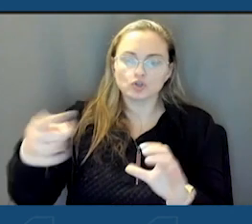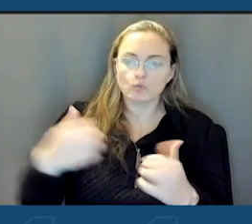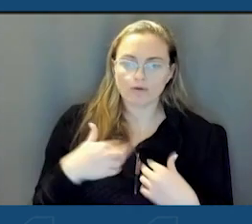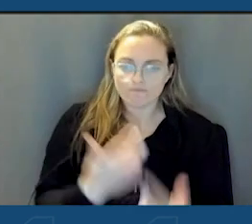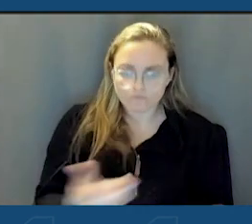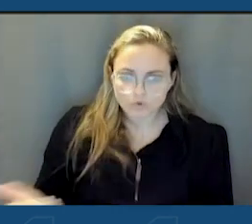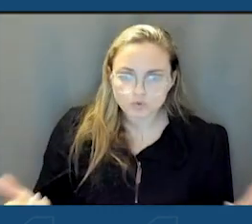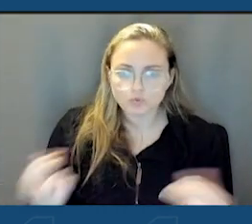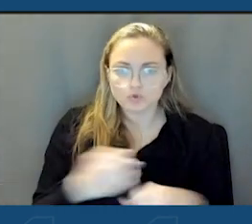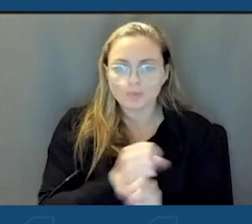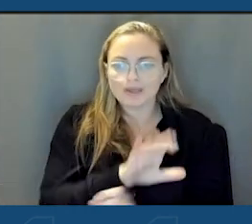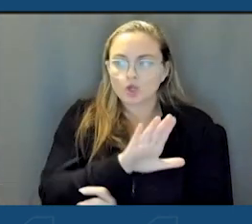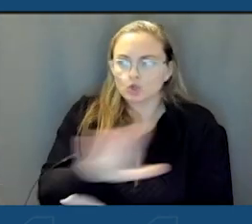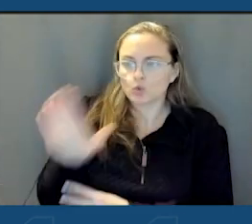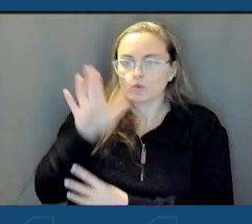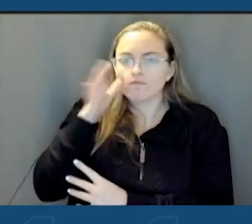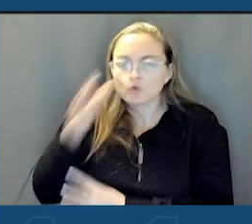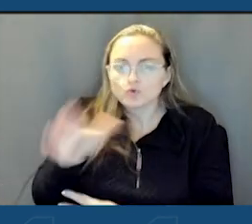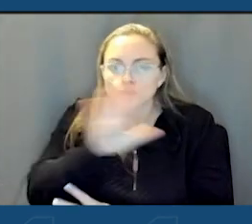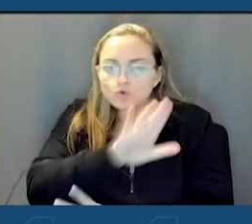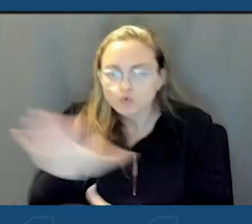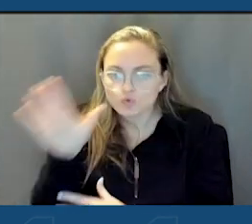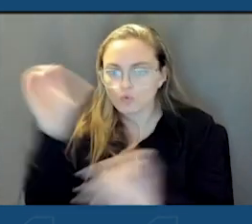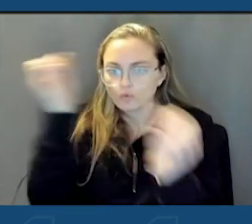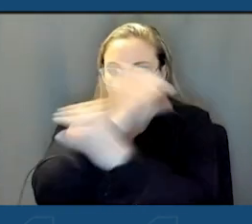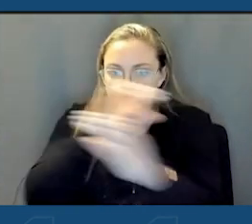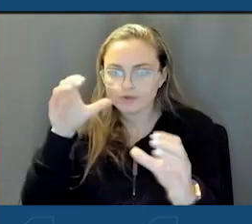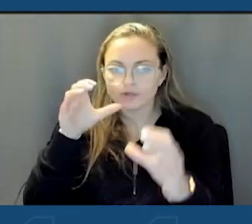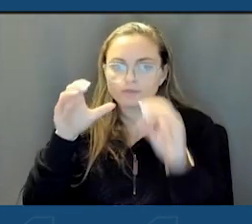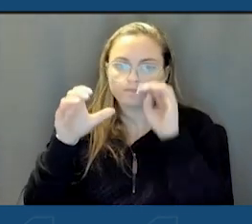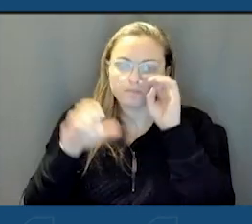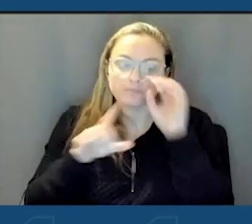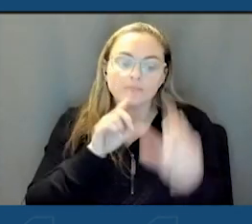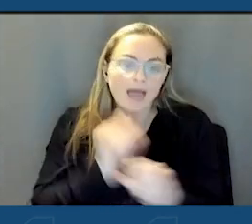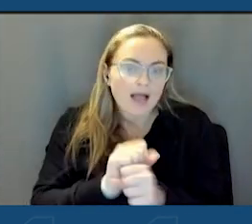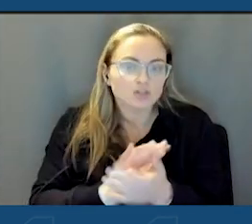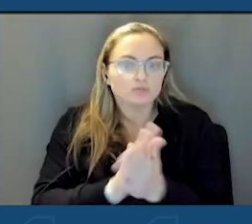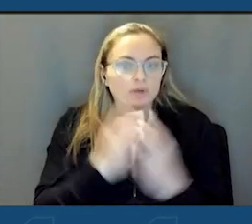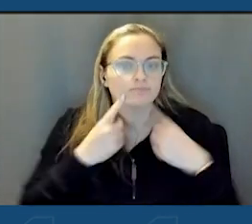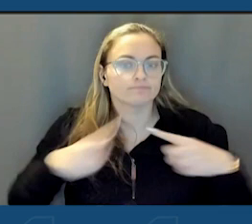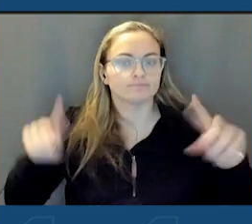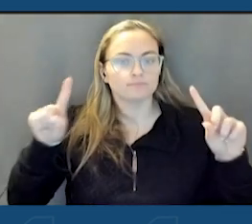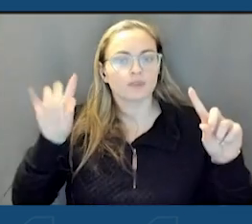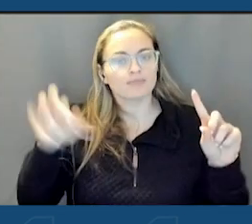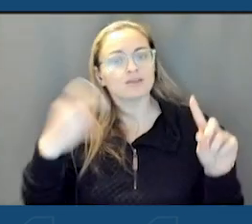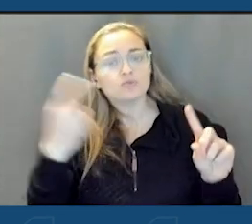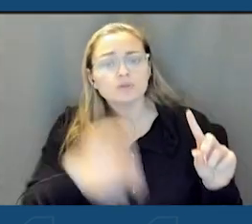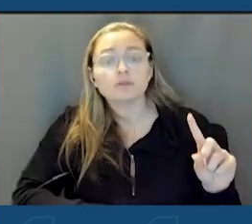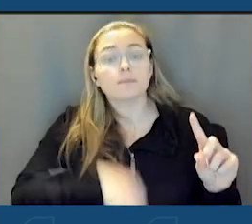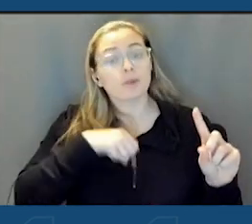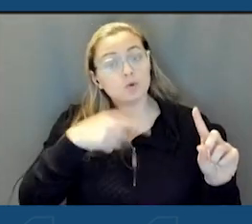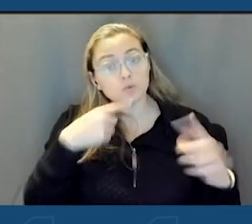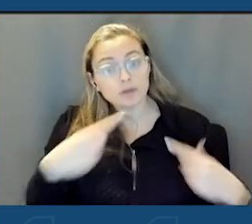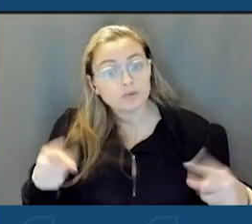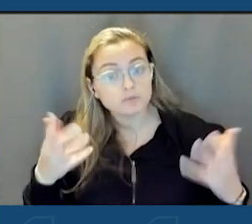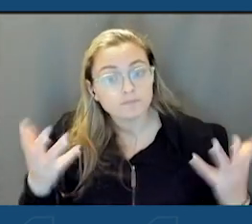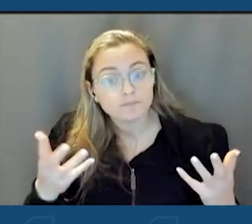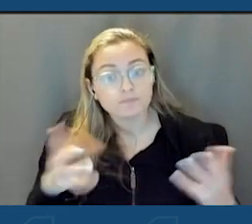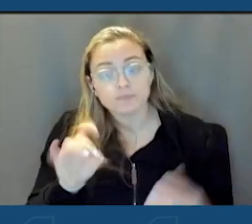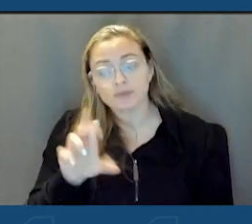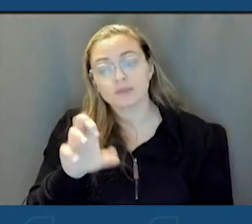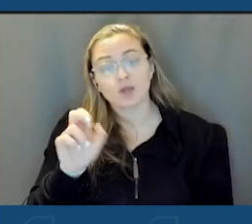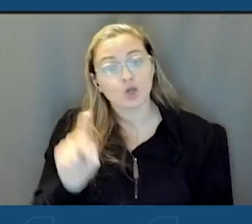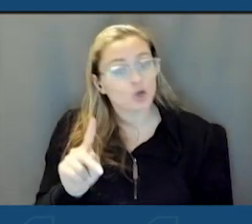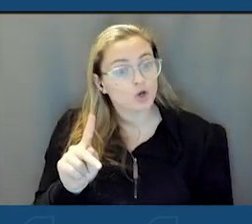to make your future, your dream, actually become a reality. And that's why I'm so proud to announce that Dunkirk